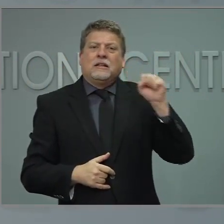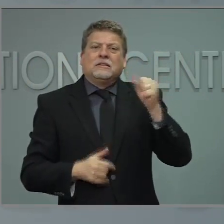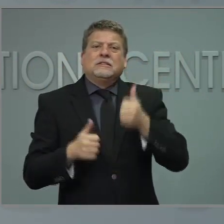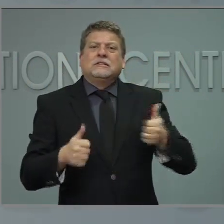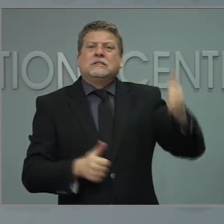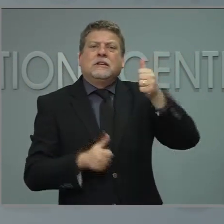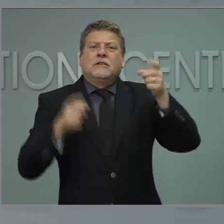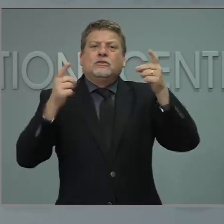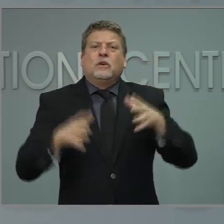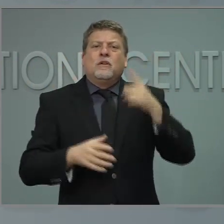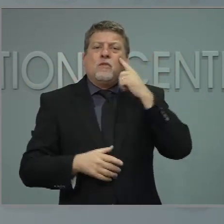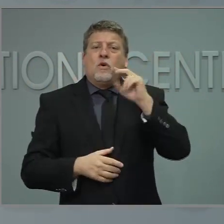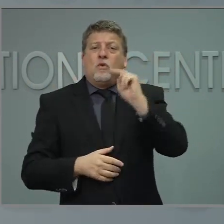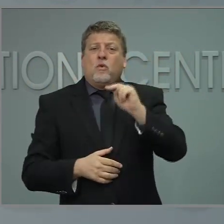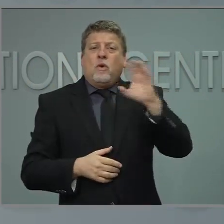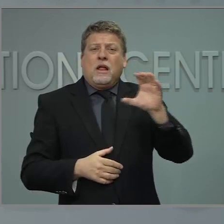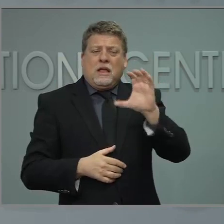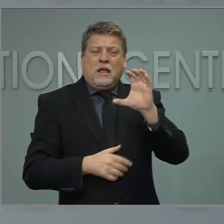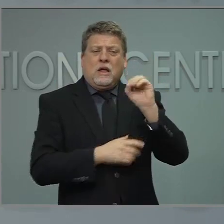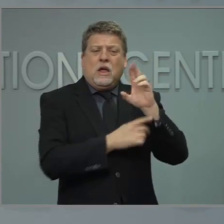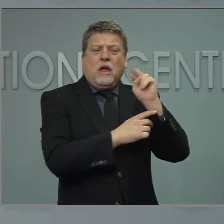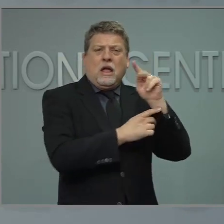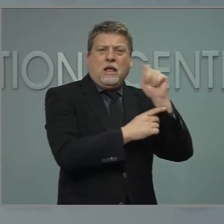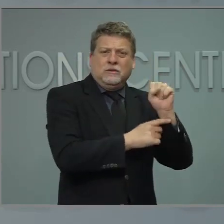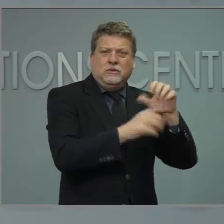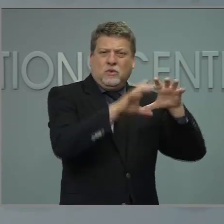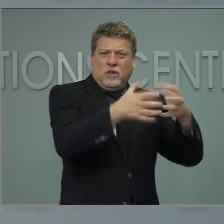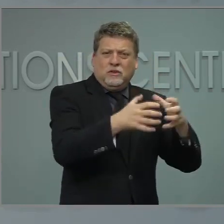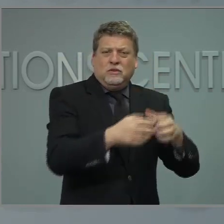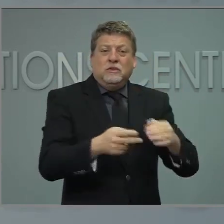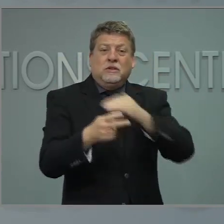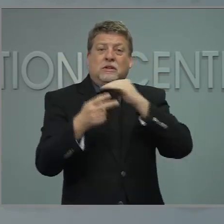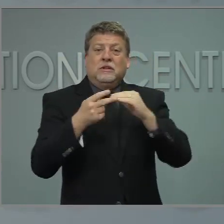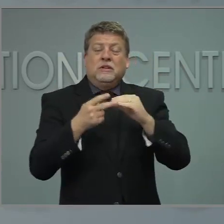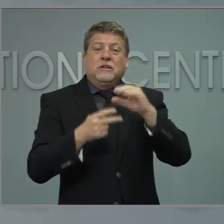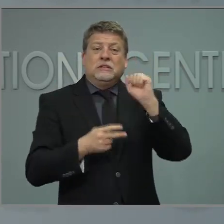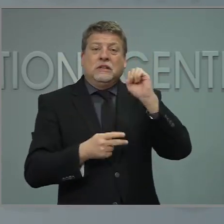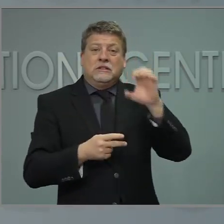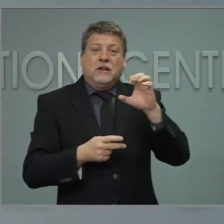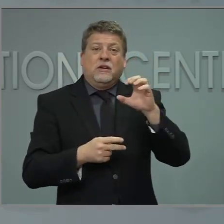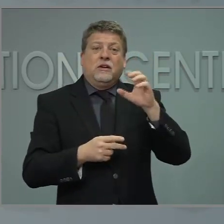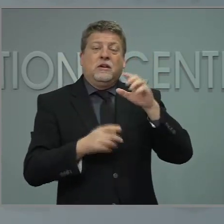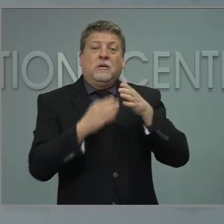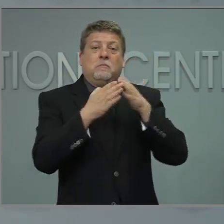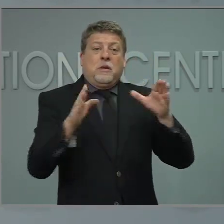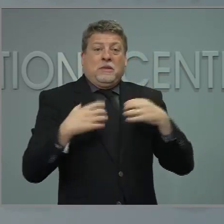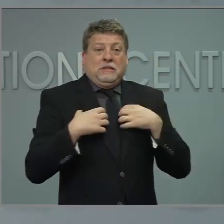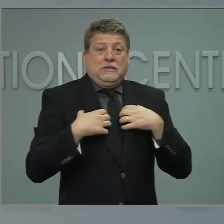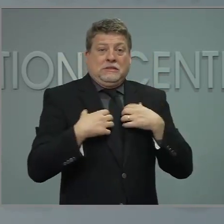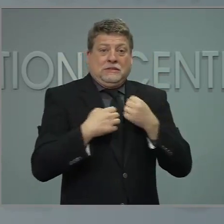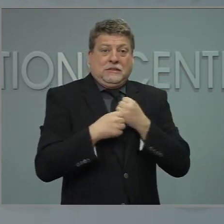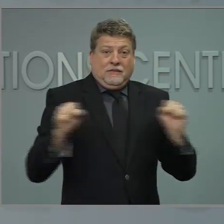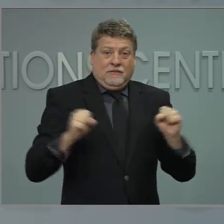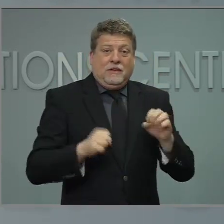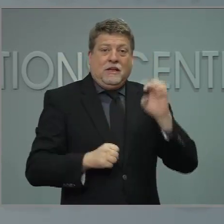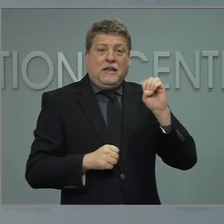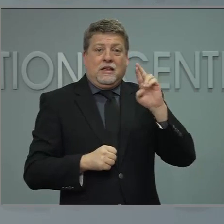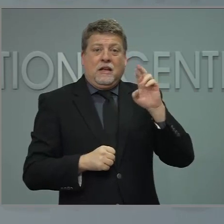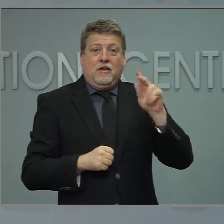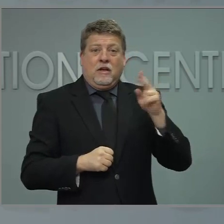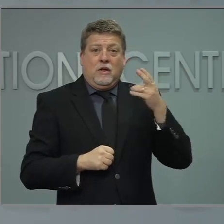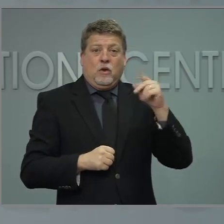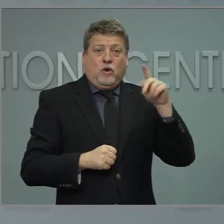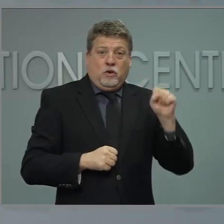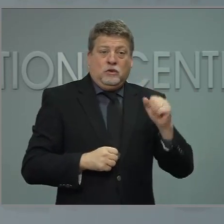of Public Safety, Eric Hooks, and our Emergency Management Chief of Staff, Will Ray. Lee